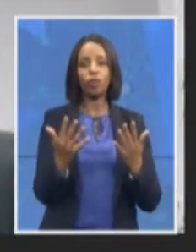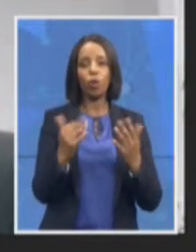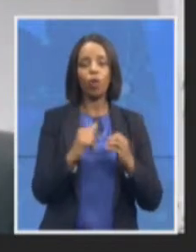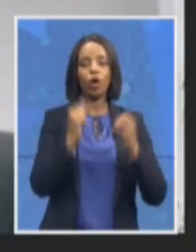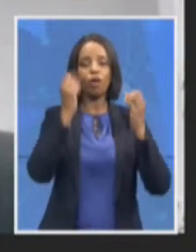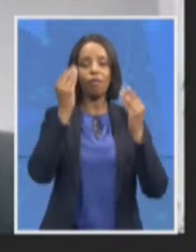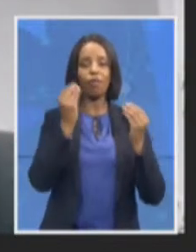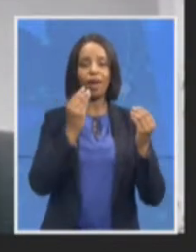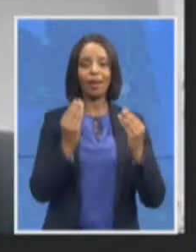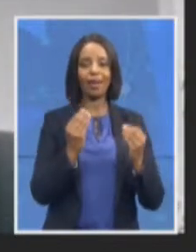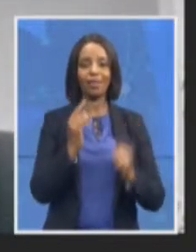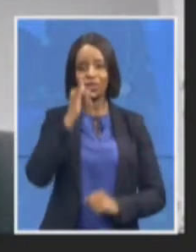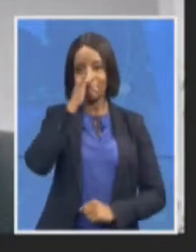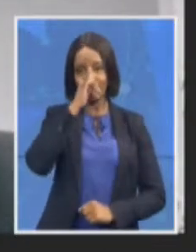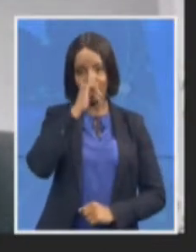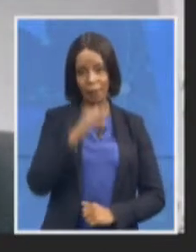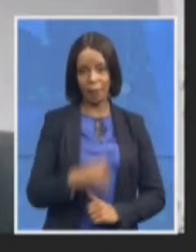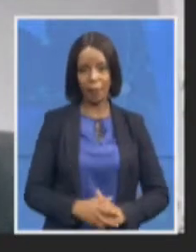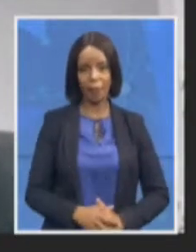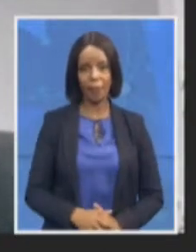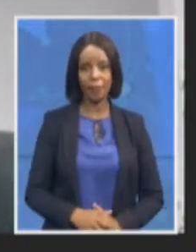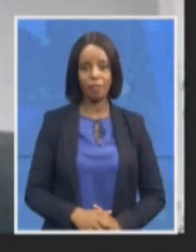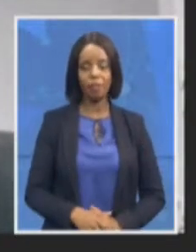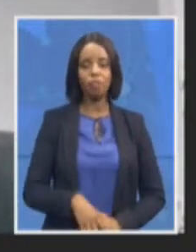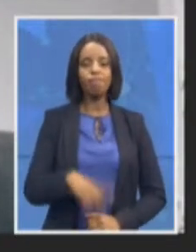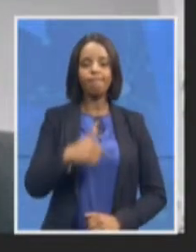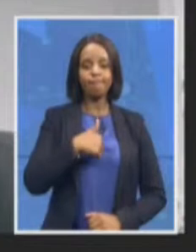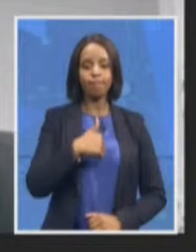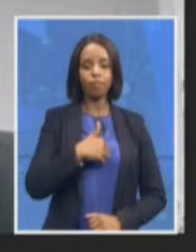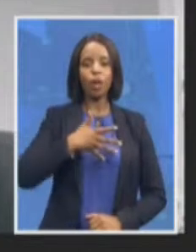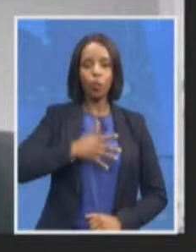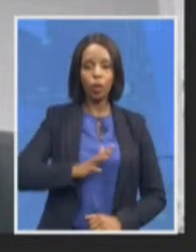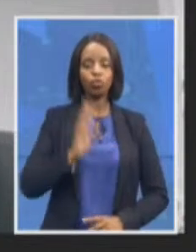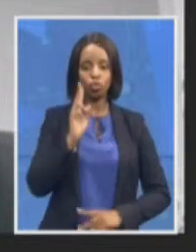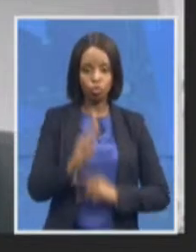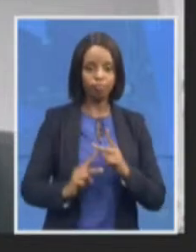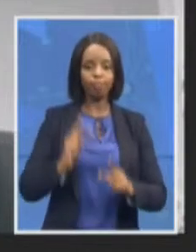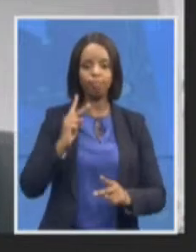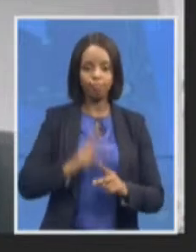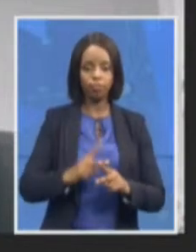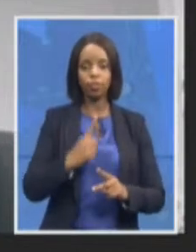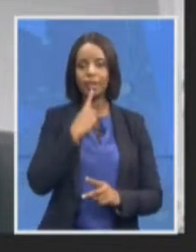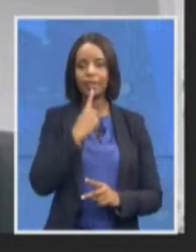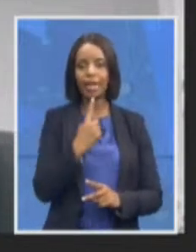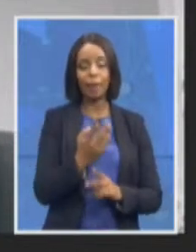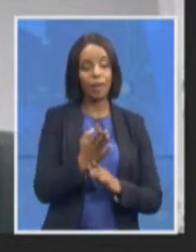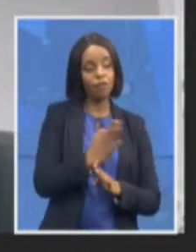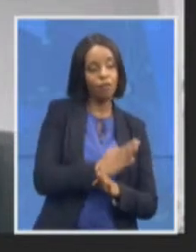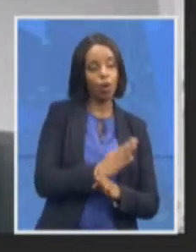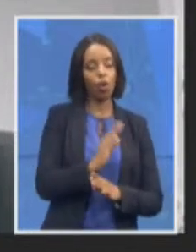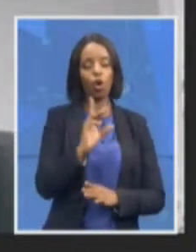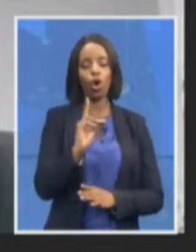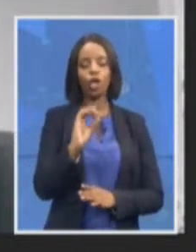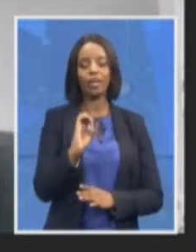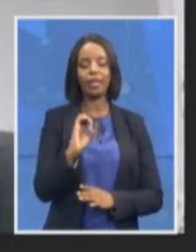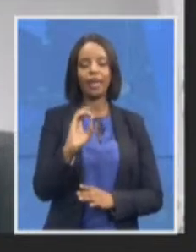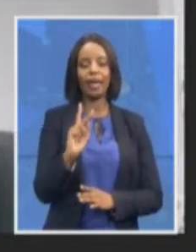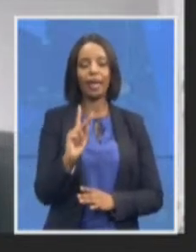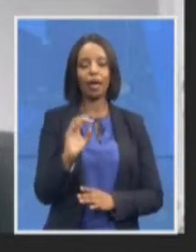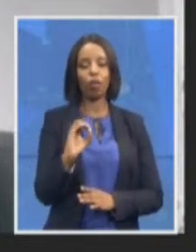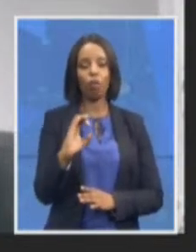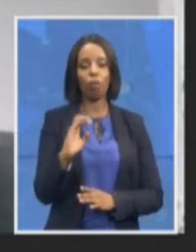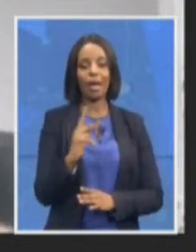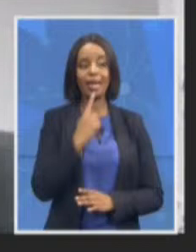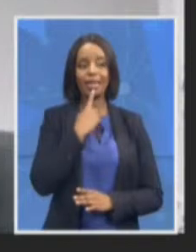reiterate what advocate Cox said about capacity yes within the NPA we have really good experienced prosecutors